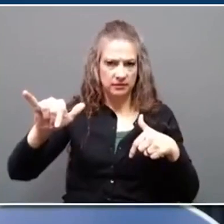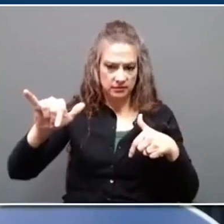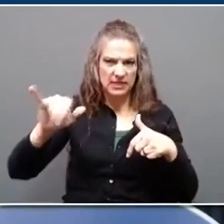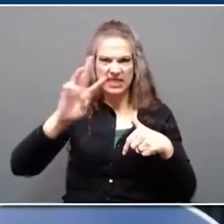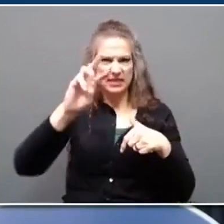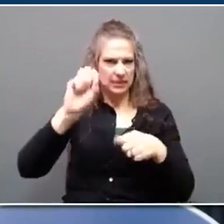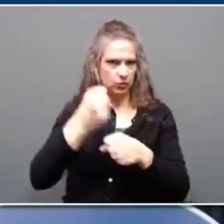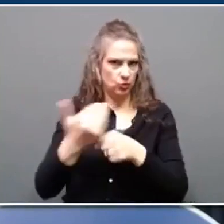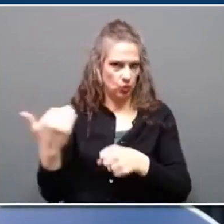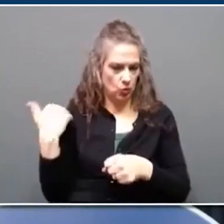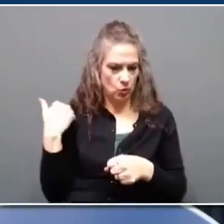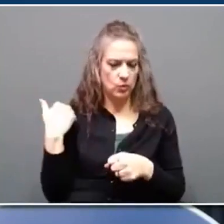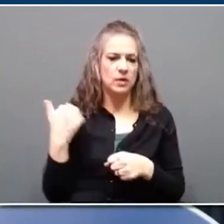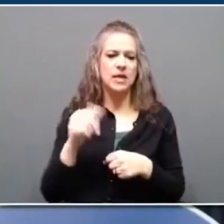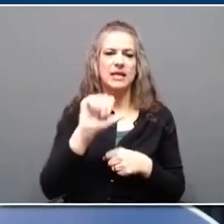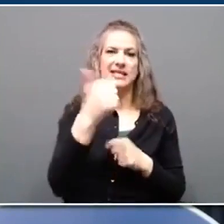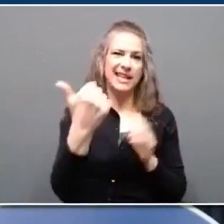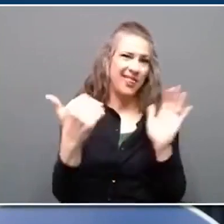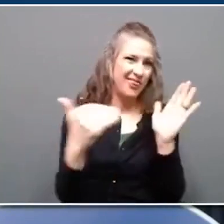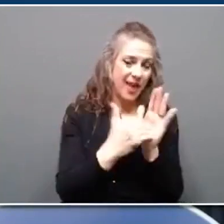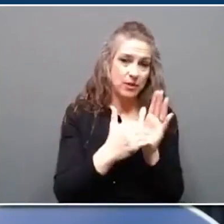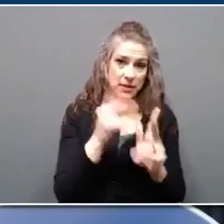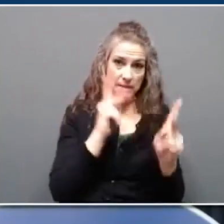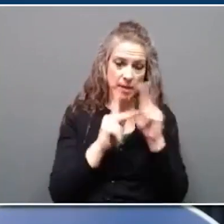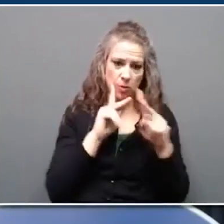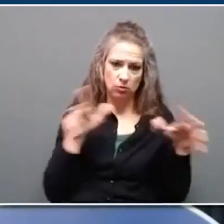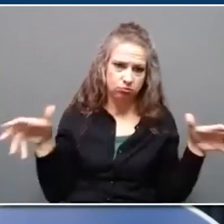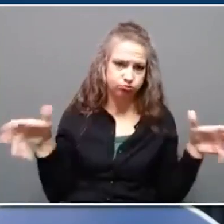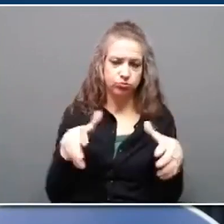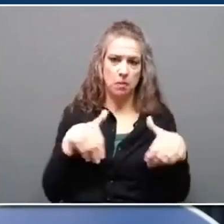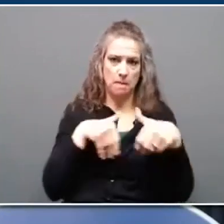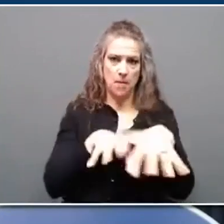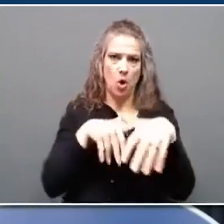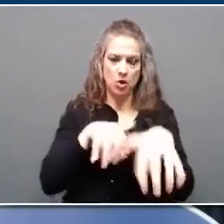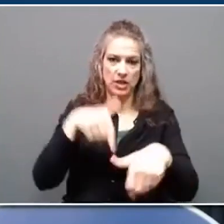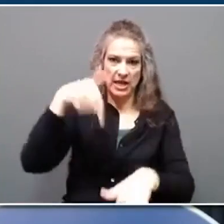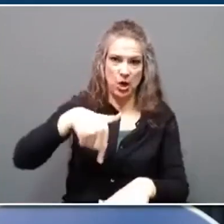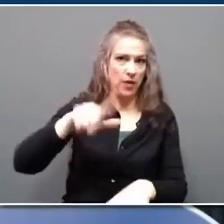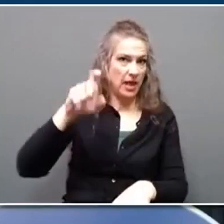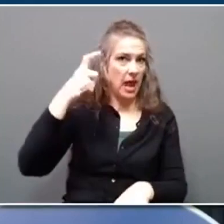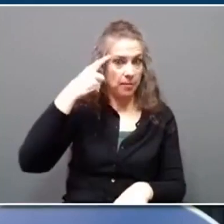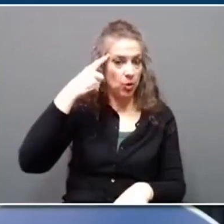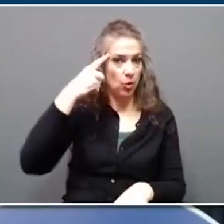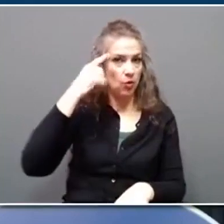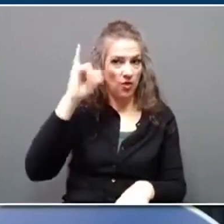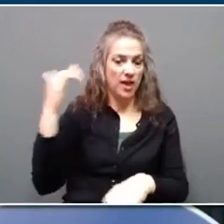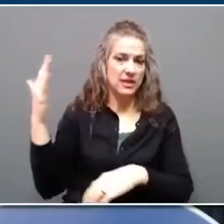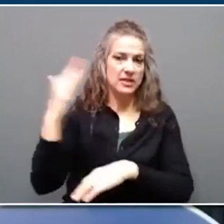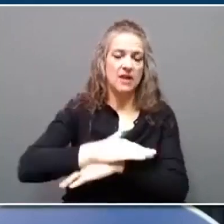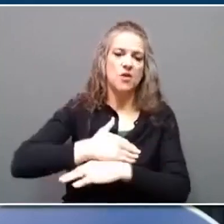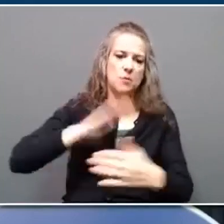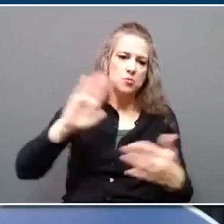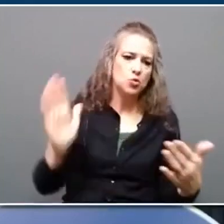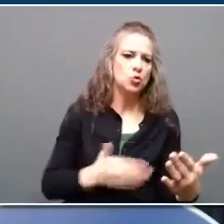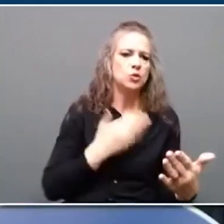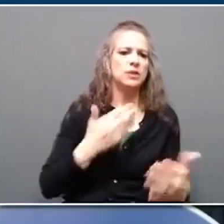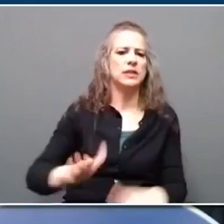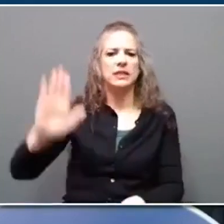than 10,000 people joined together to march here in our capital city for a day filled with music and speeches, all